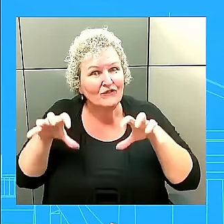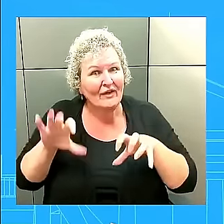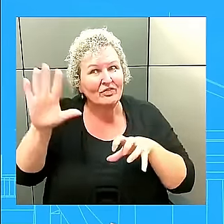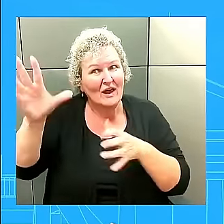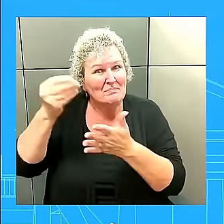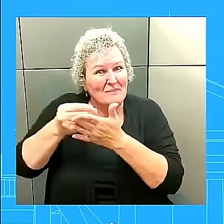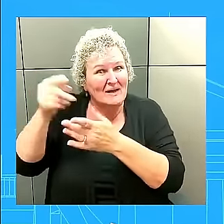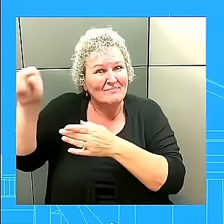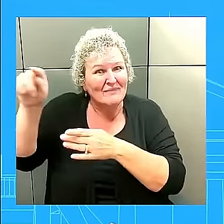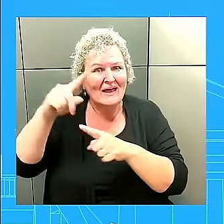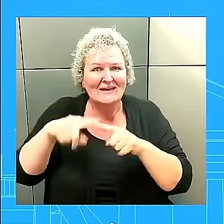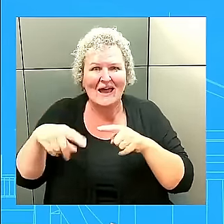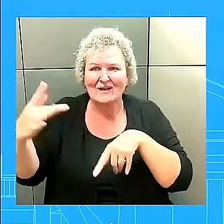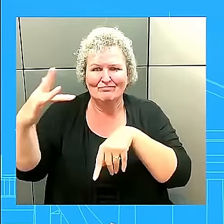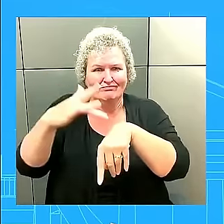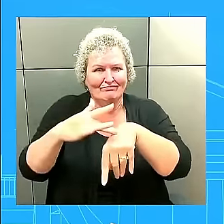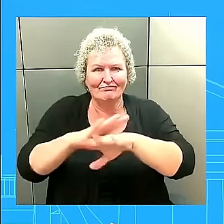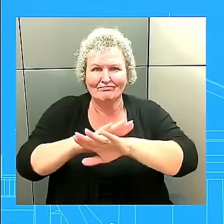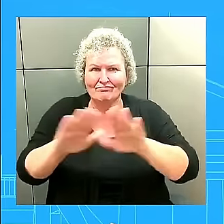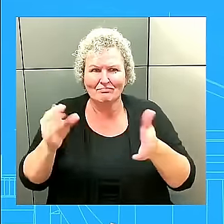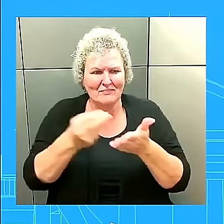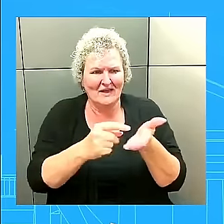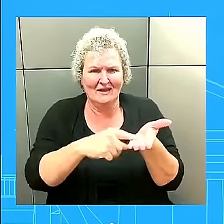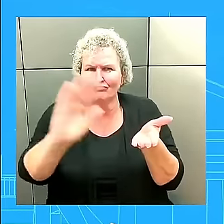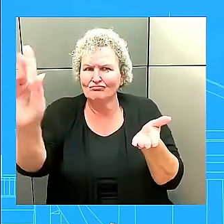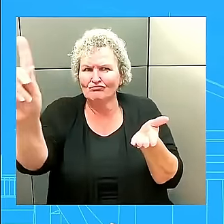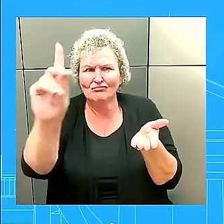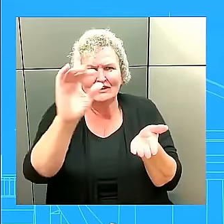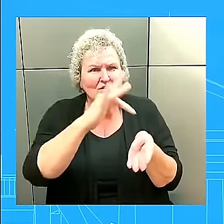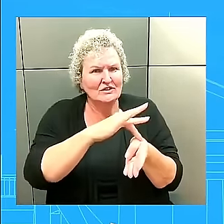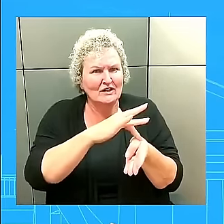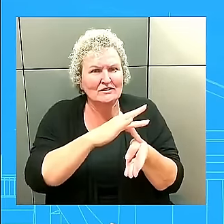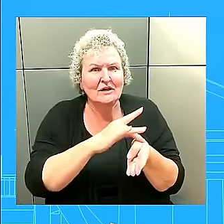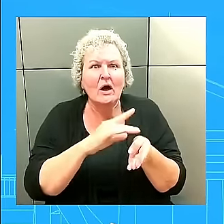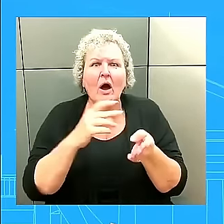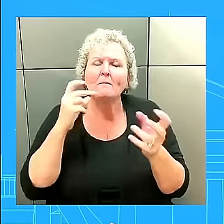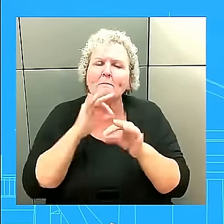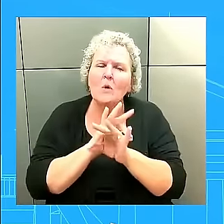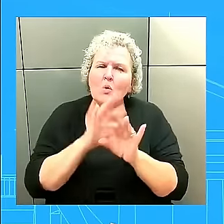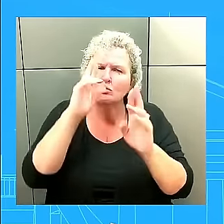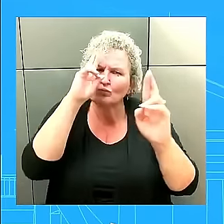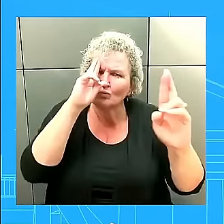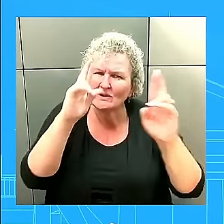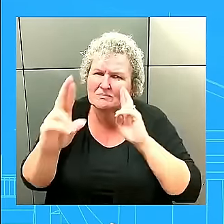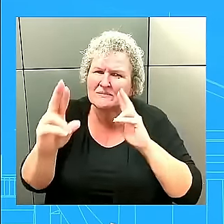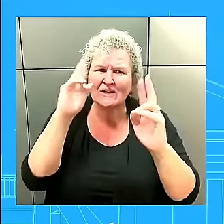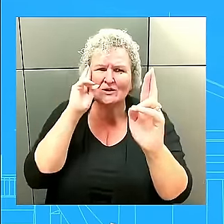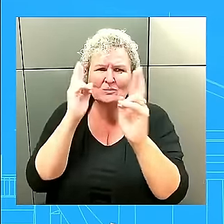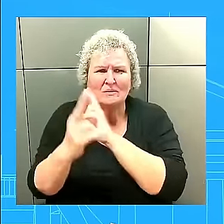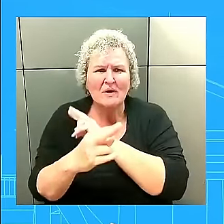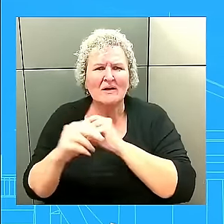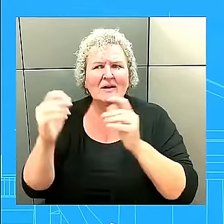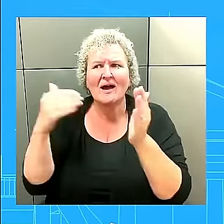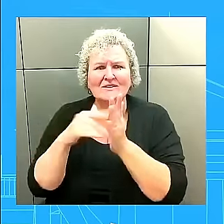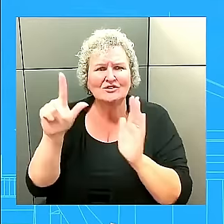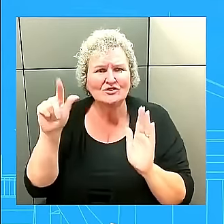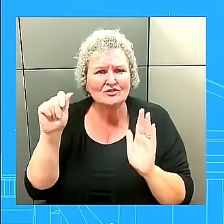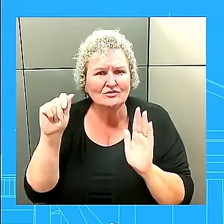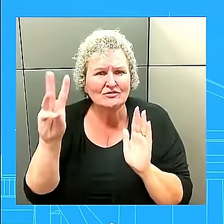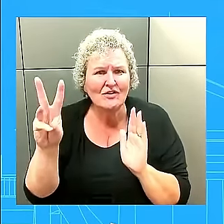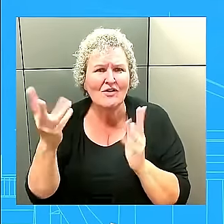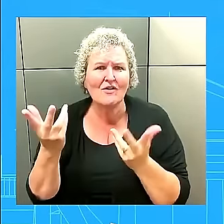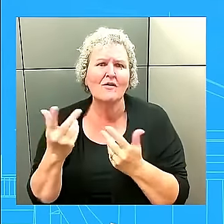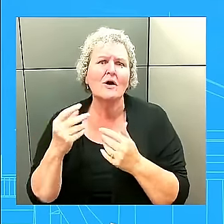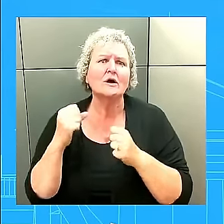all while respecting the rule of law and maintaining solidarity. These loans will support the people of Ukraine as they defend and rebuild their